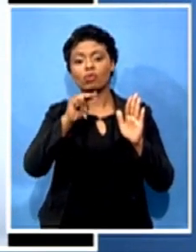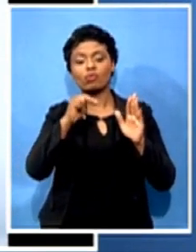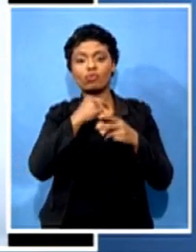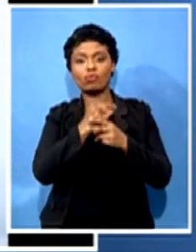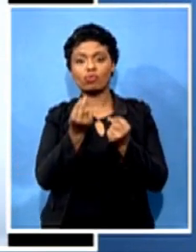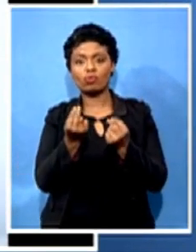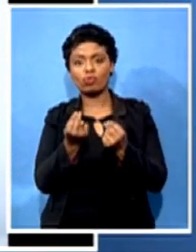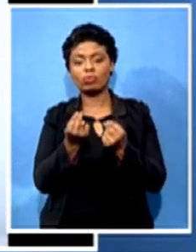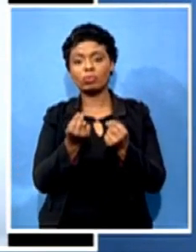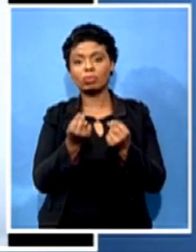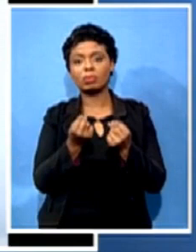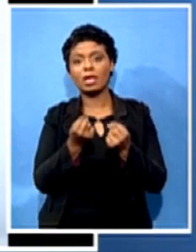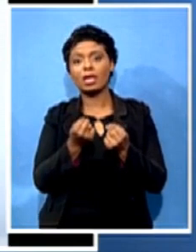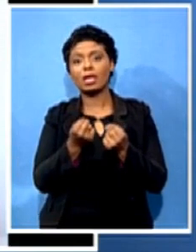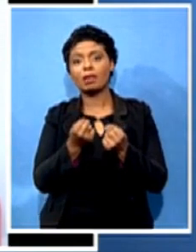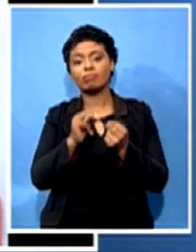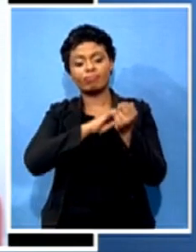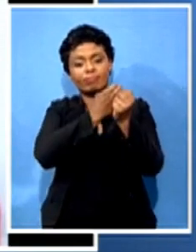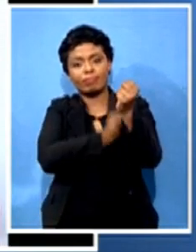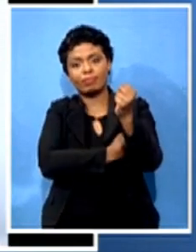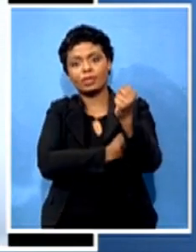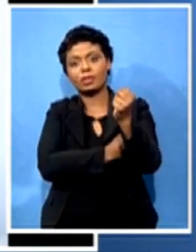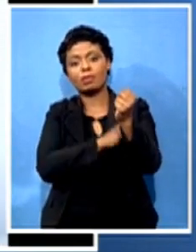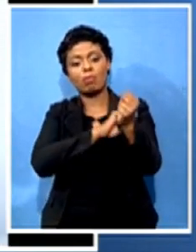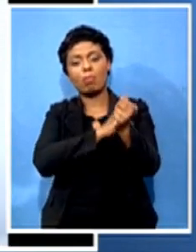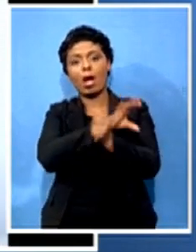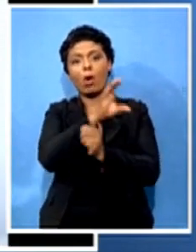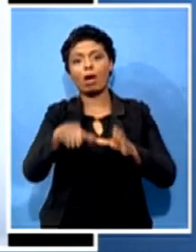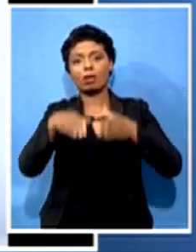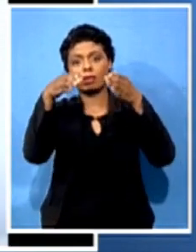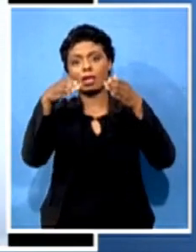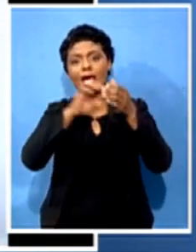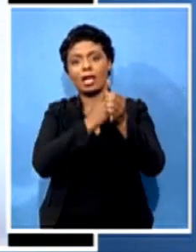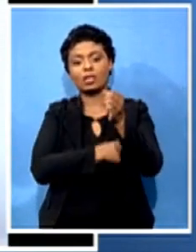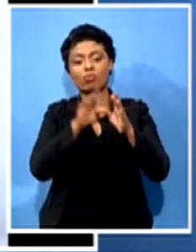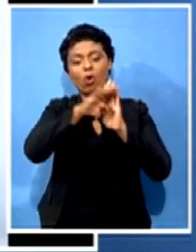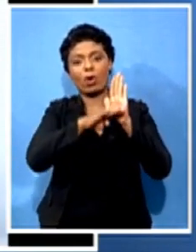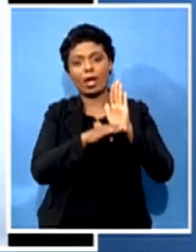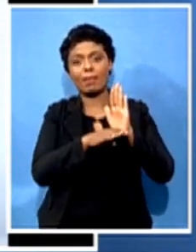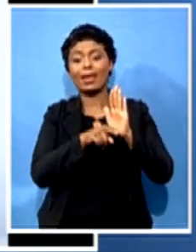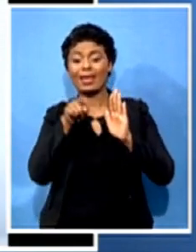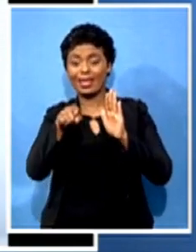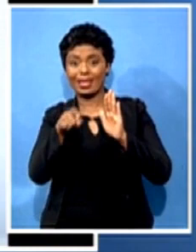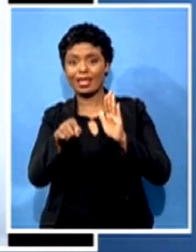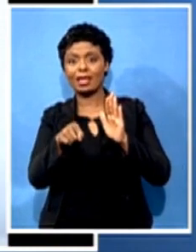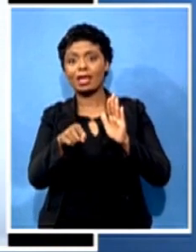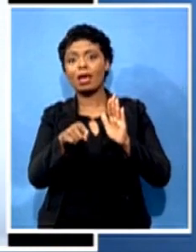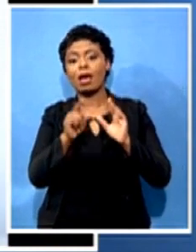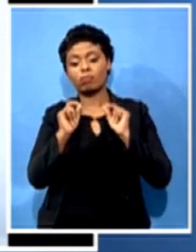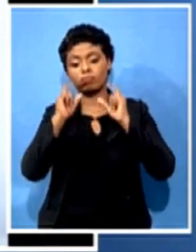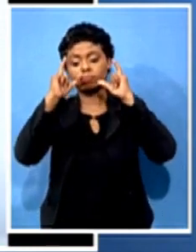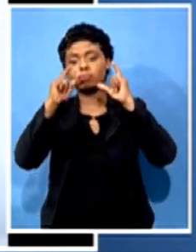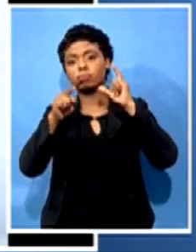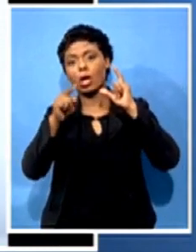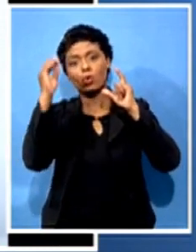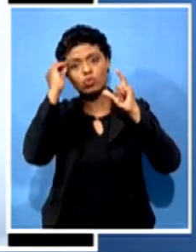call local content requirements, which are essentially a way of saying a proportion of the project value or a